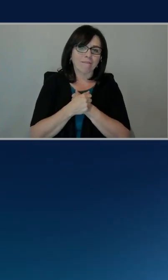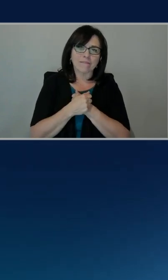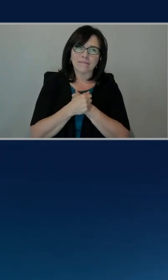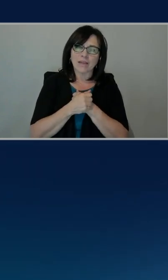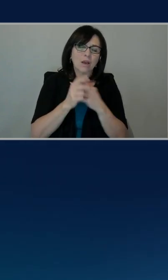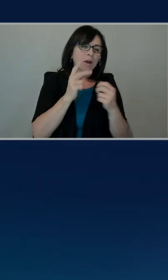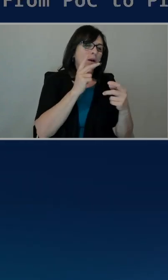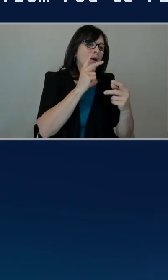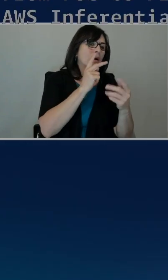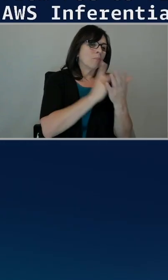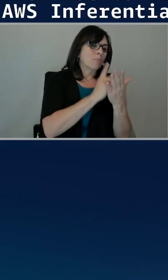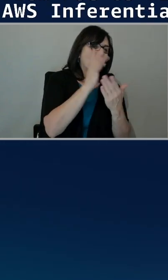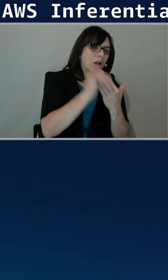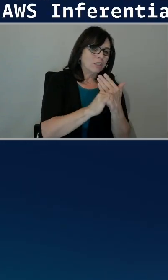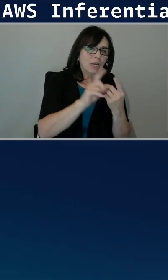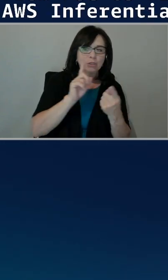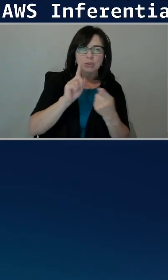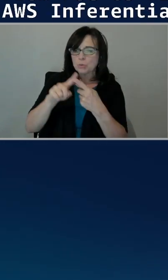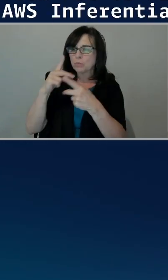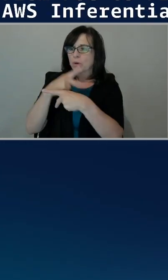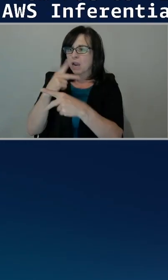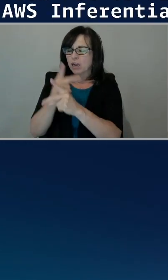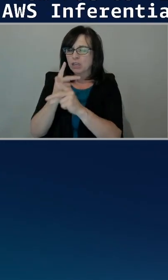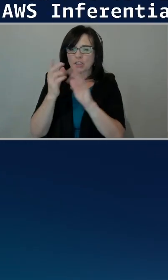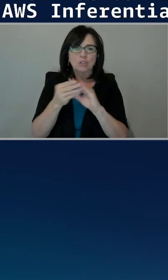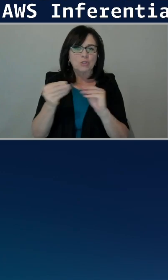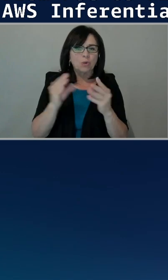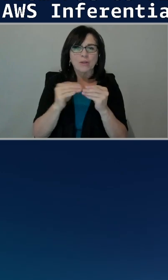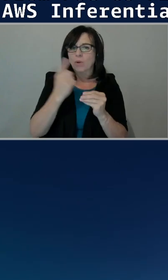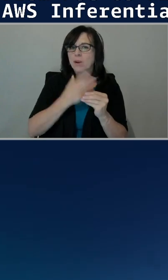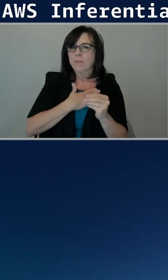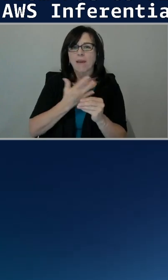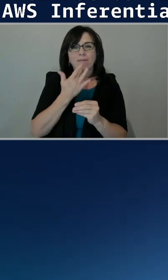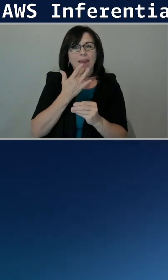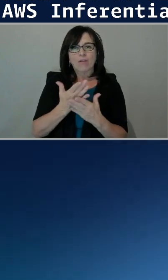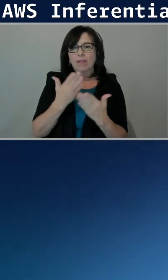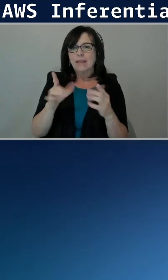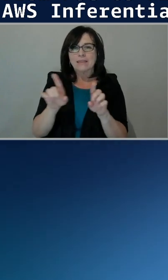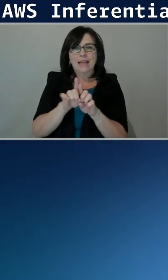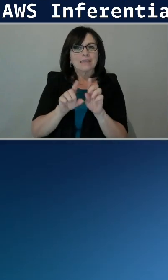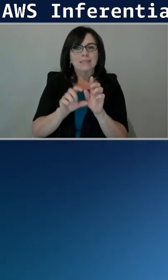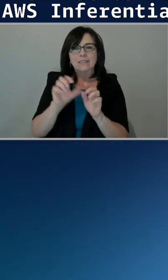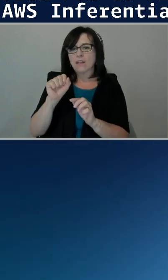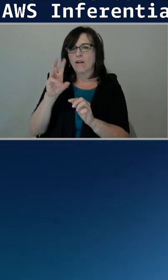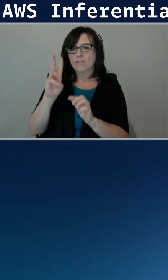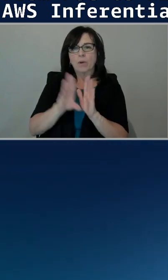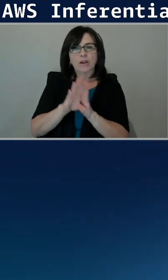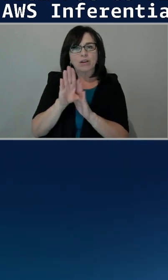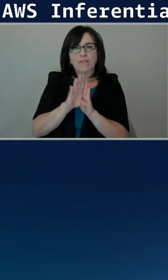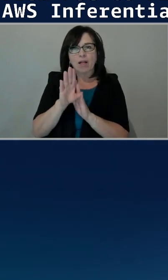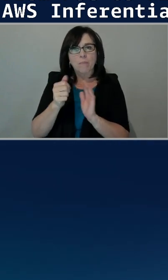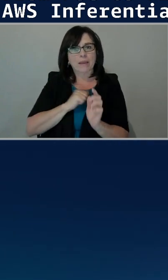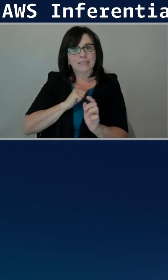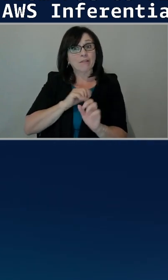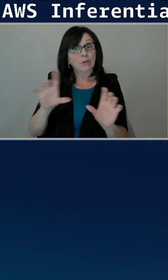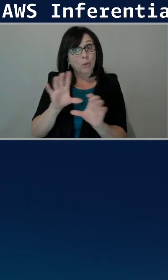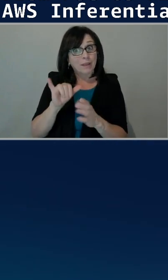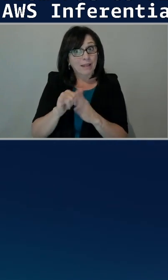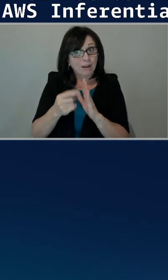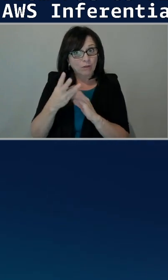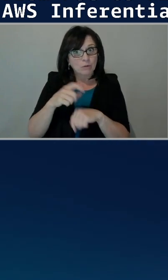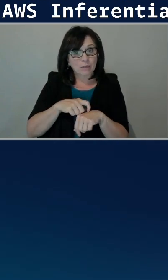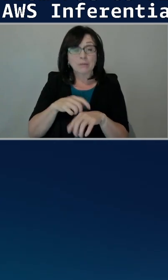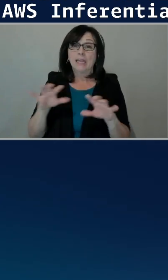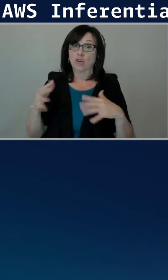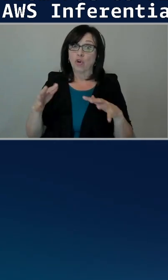story, Ben. That is one of my favorite things. As a software dev myself doing it a couple times, it is nerve-wracking.